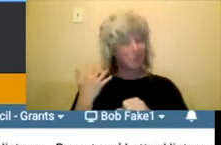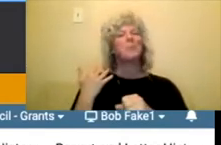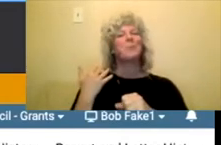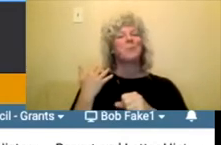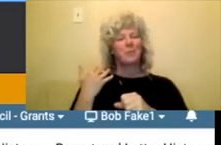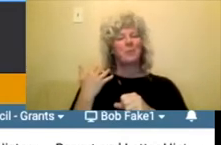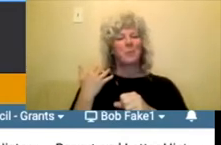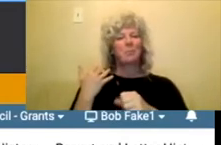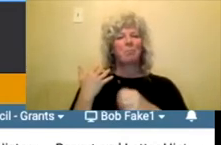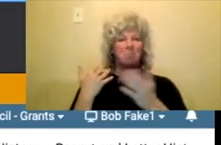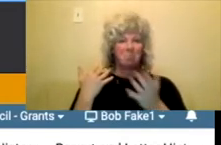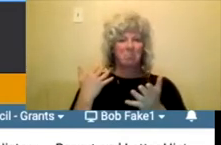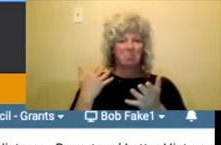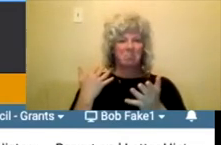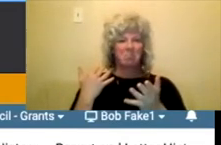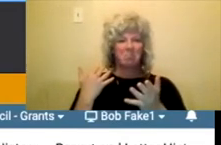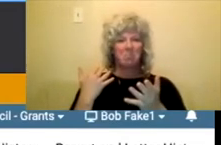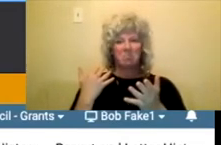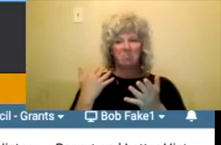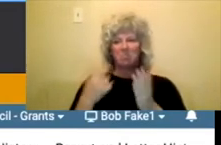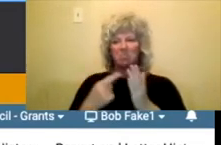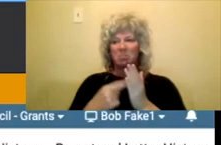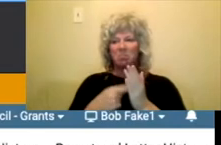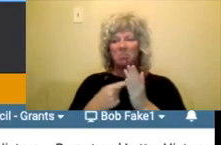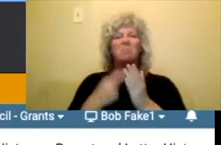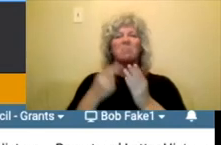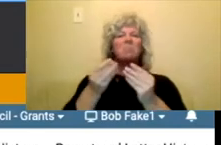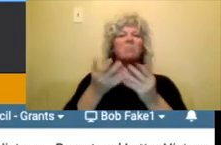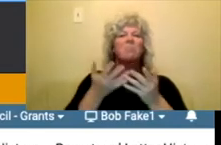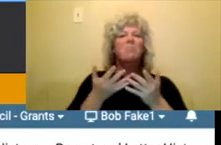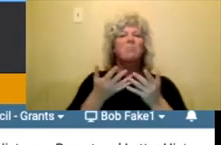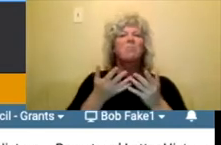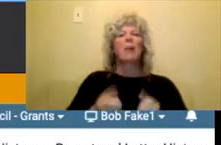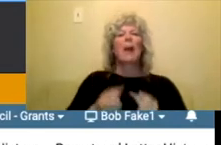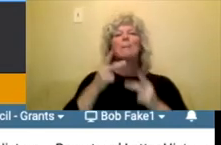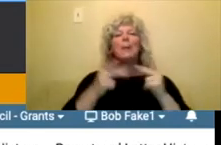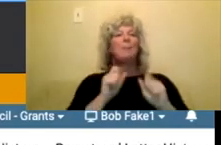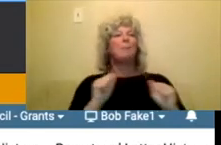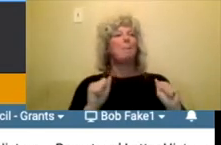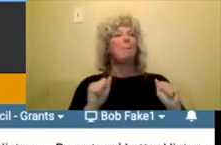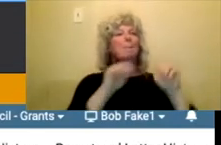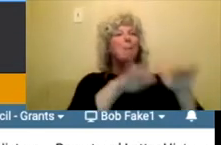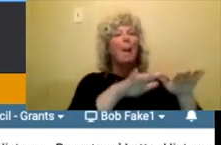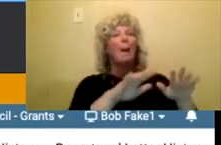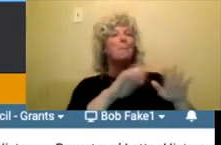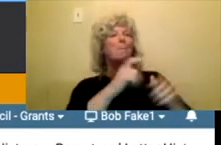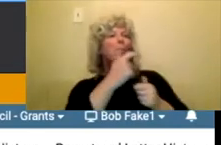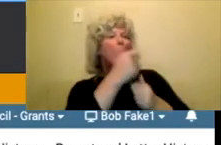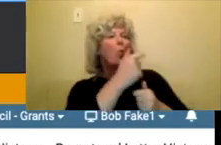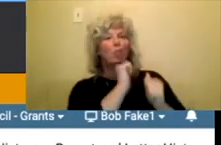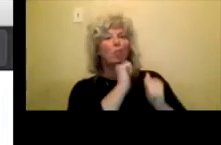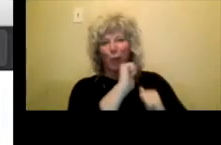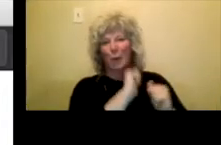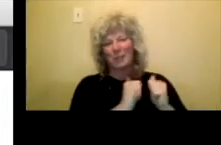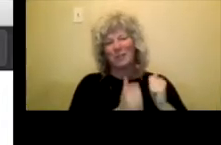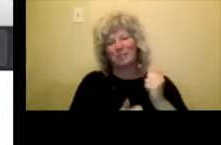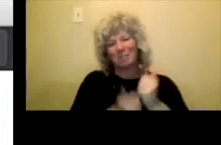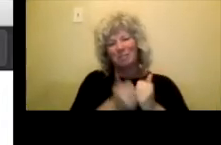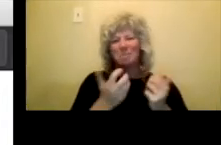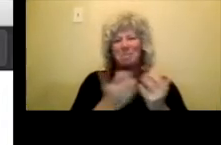would let us know like how many people were attending a performance or something like that. So they're largely for audiences.